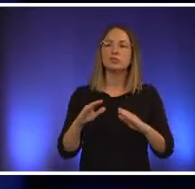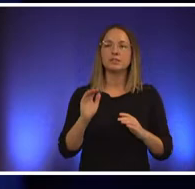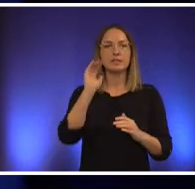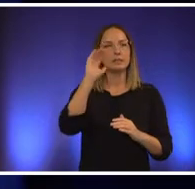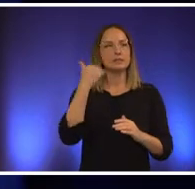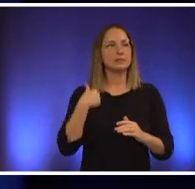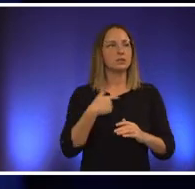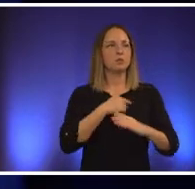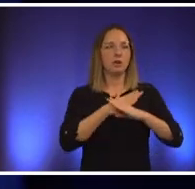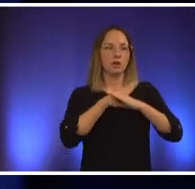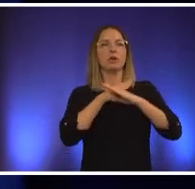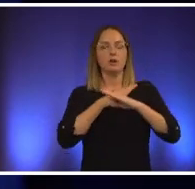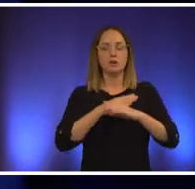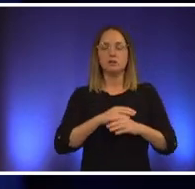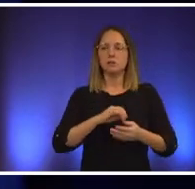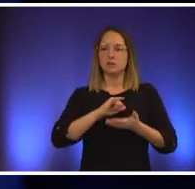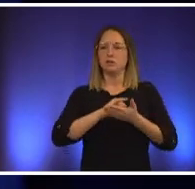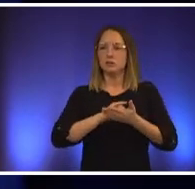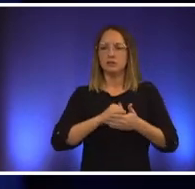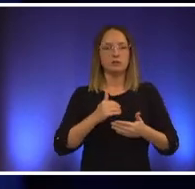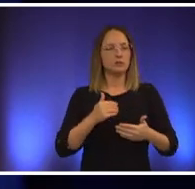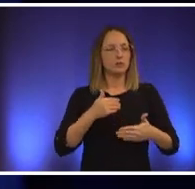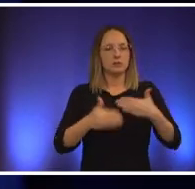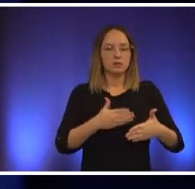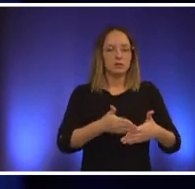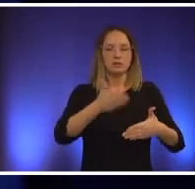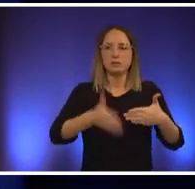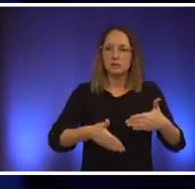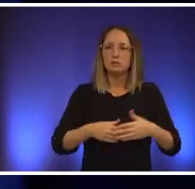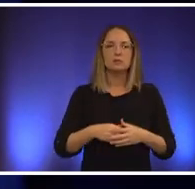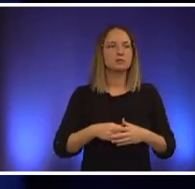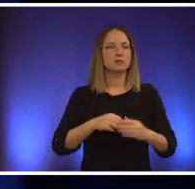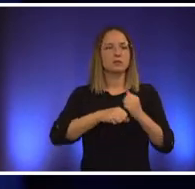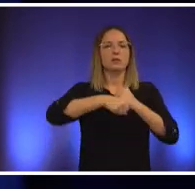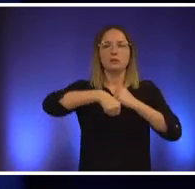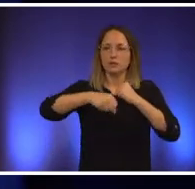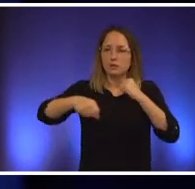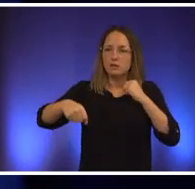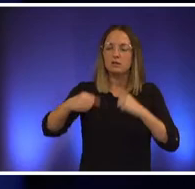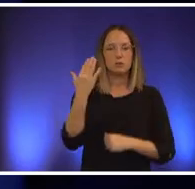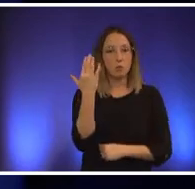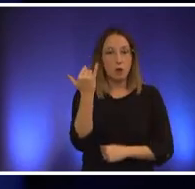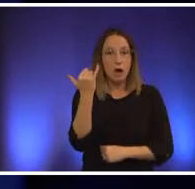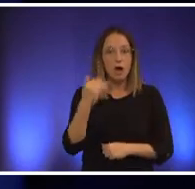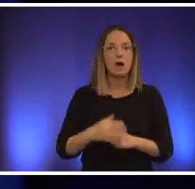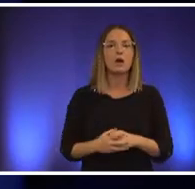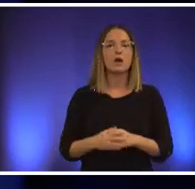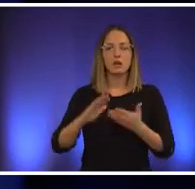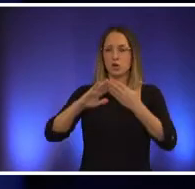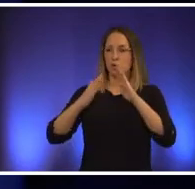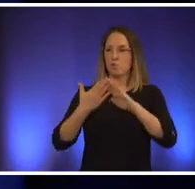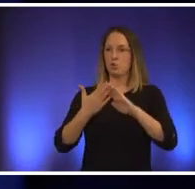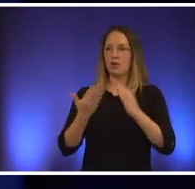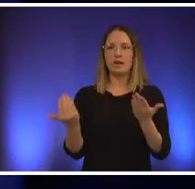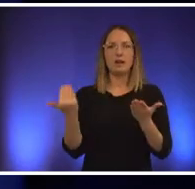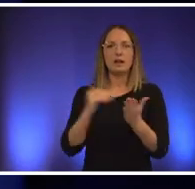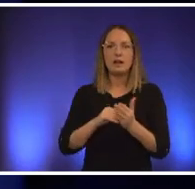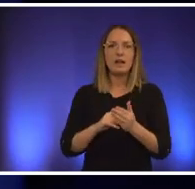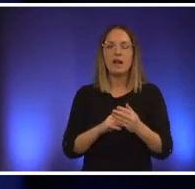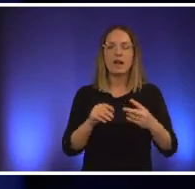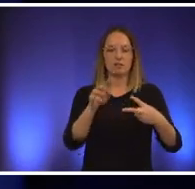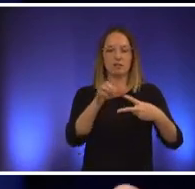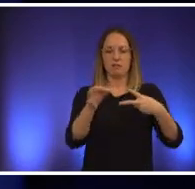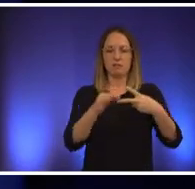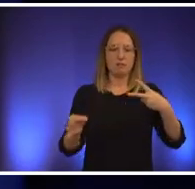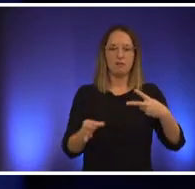forward has been in part because it feels like we as a community were given an all or nothing choice again a zero-sum